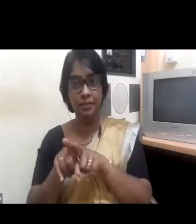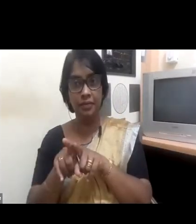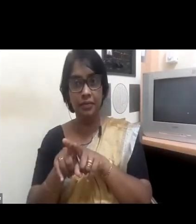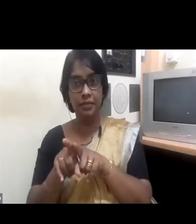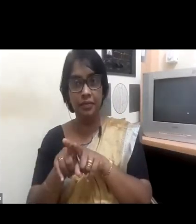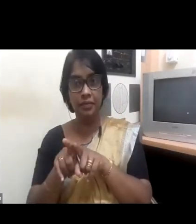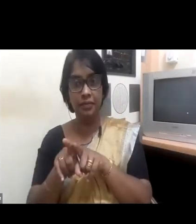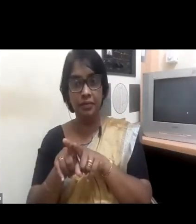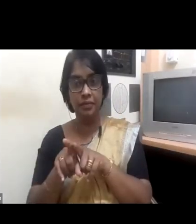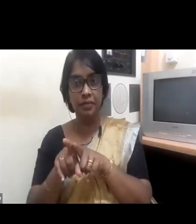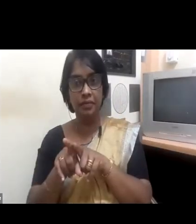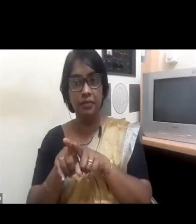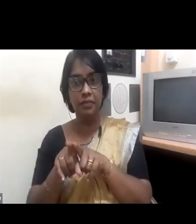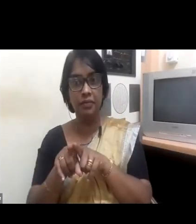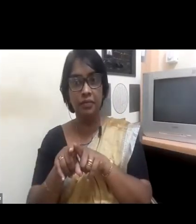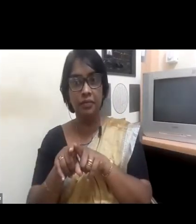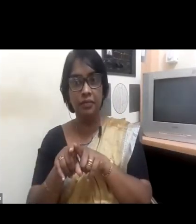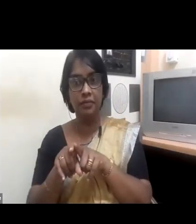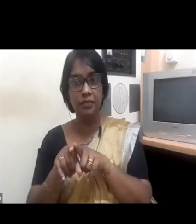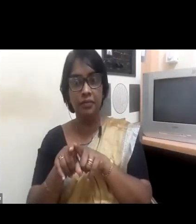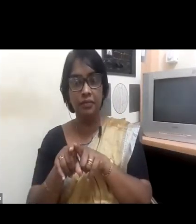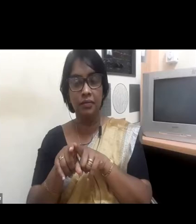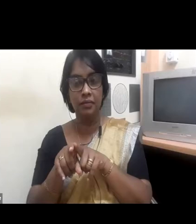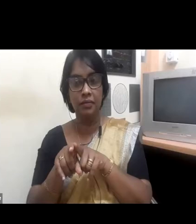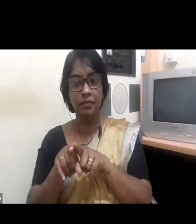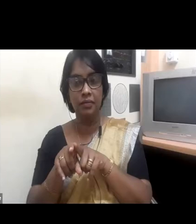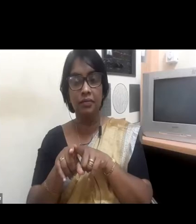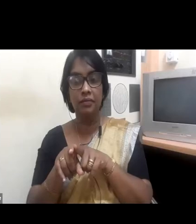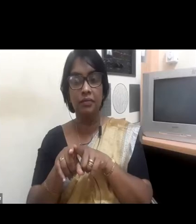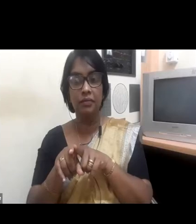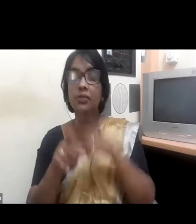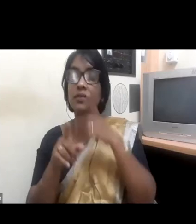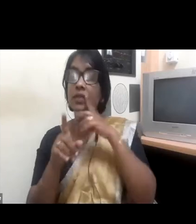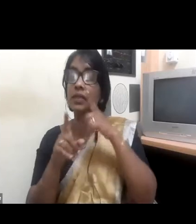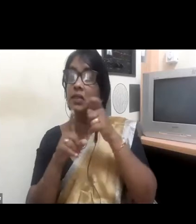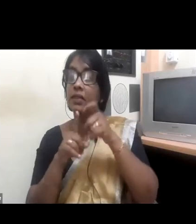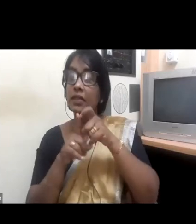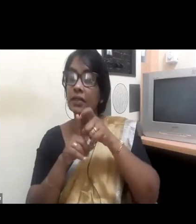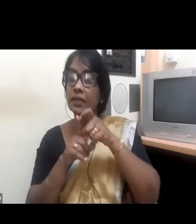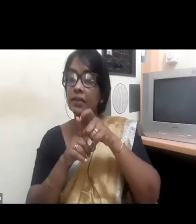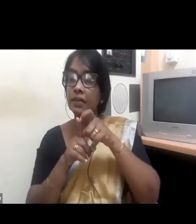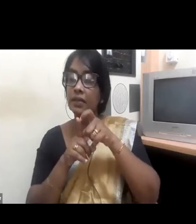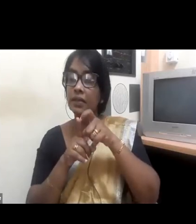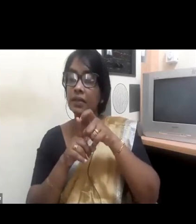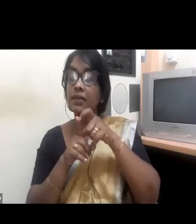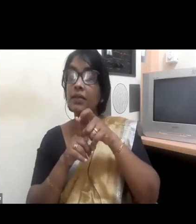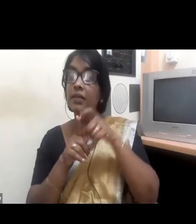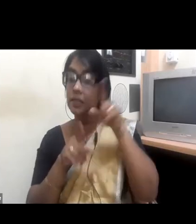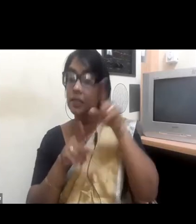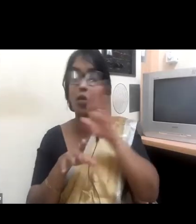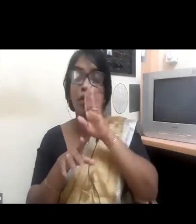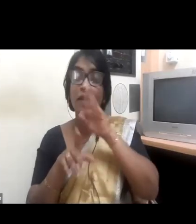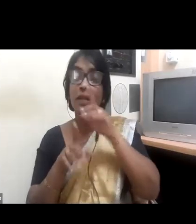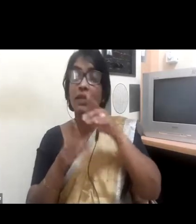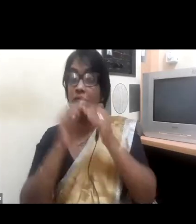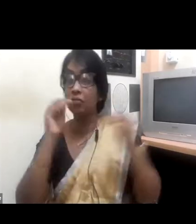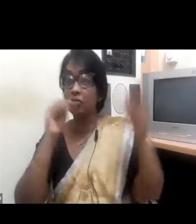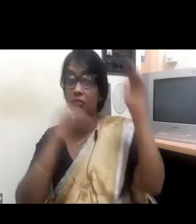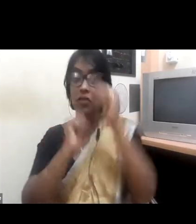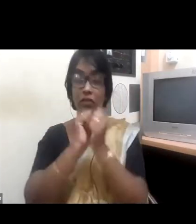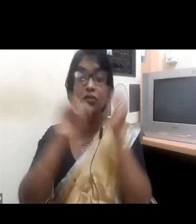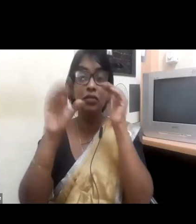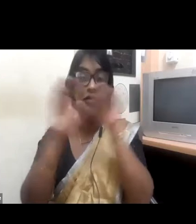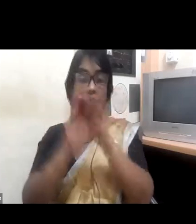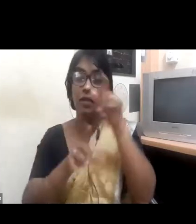had vacancies say at CEO level, most of the applications that we get have been male